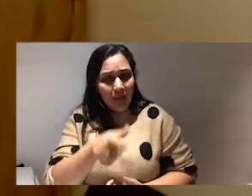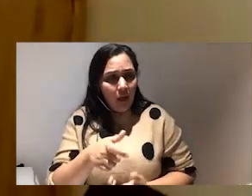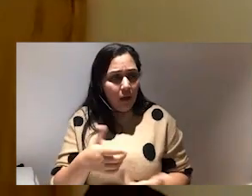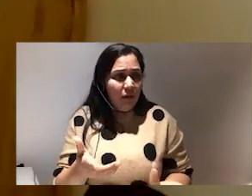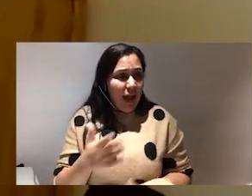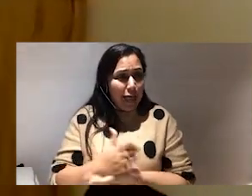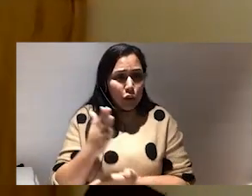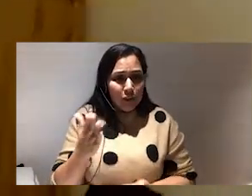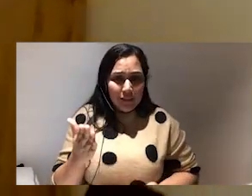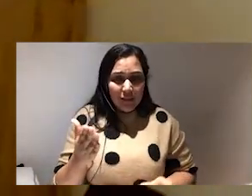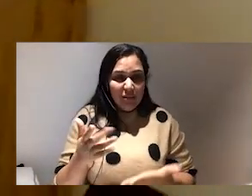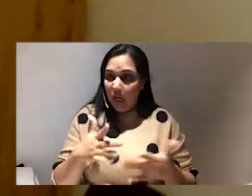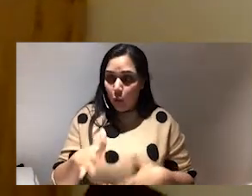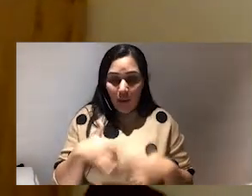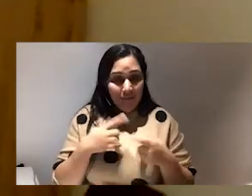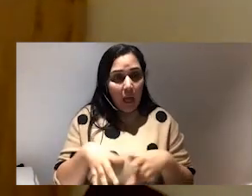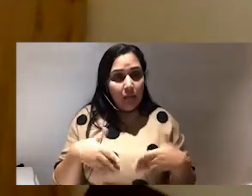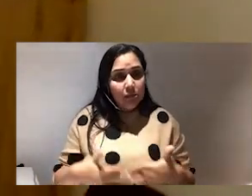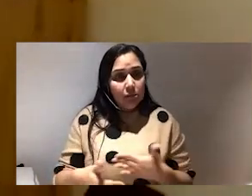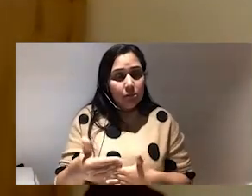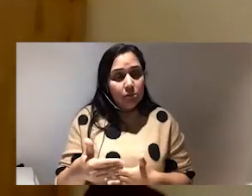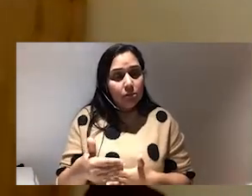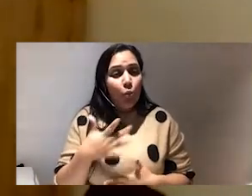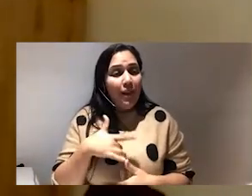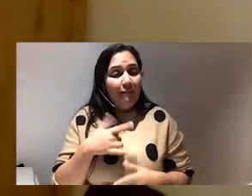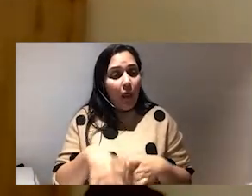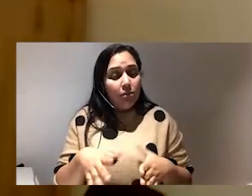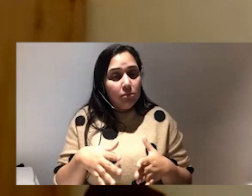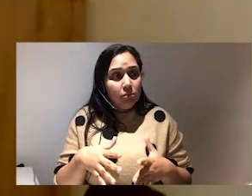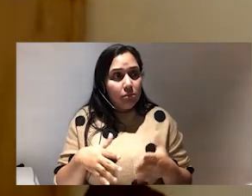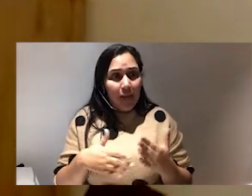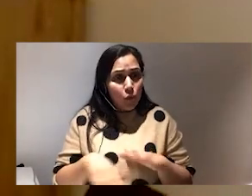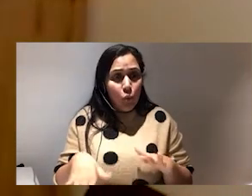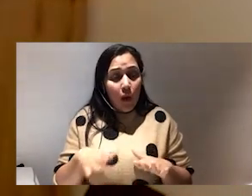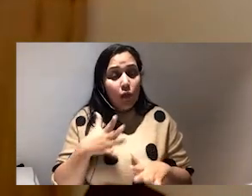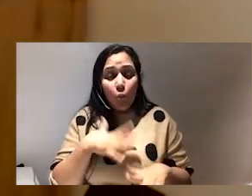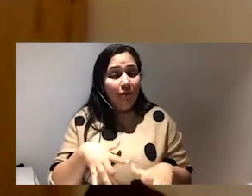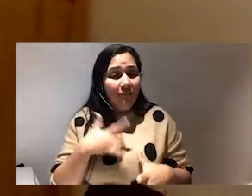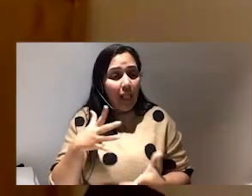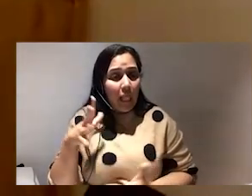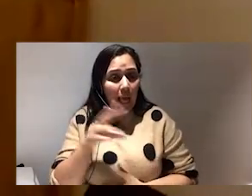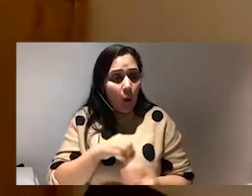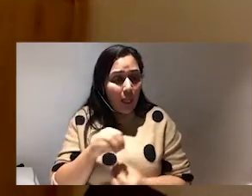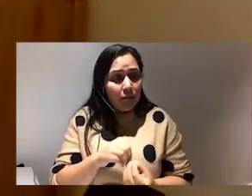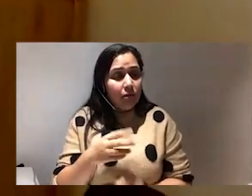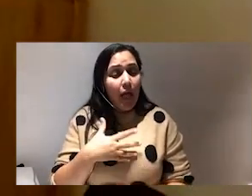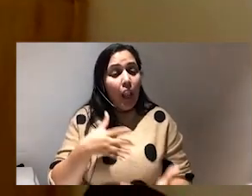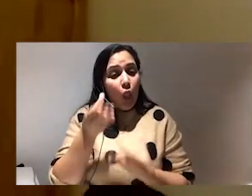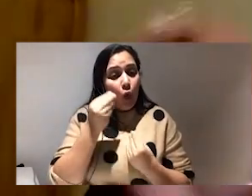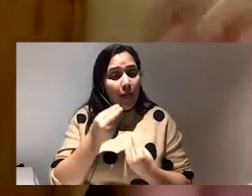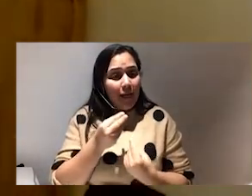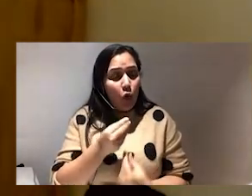like I I don't want to live like this like I don't want to live like this at all like I don't want to feel calculated I don't want to you know and learning compassion